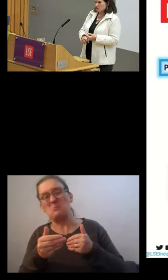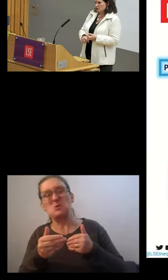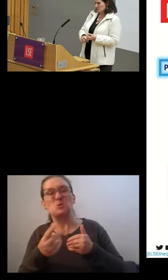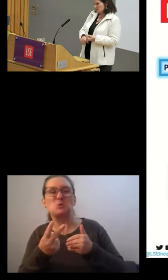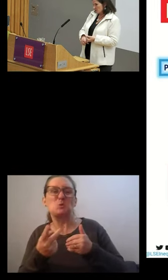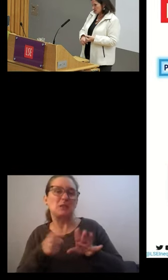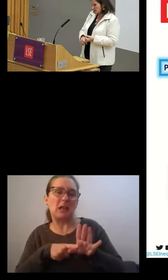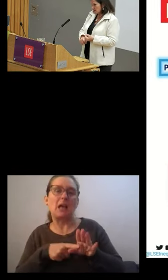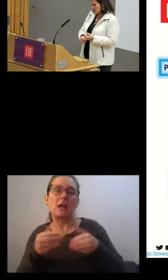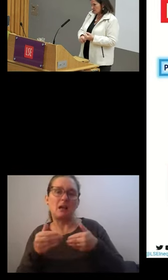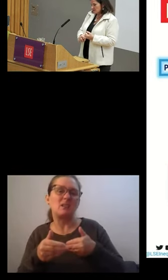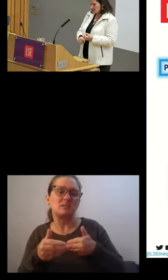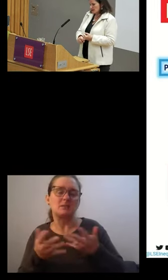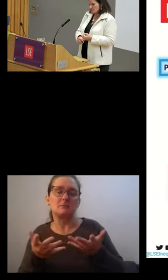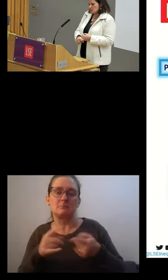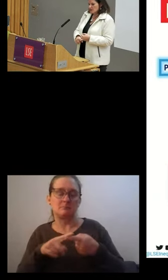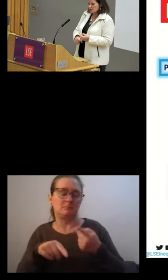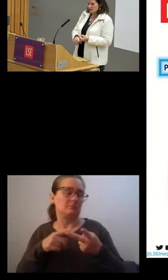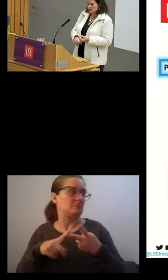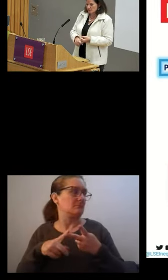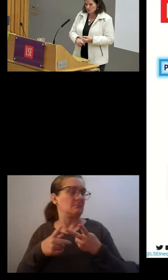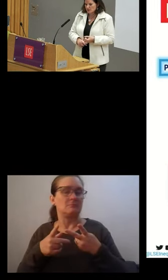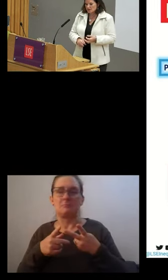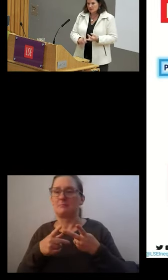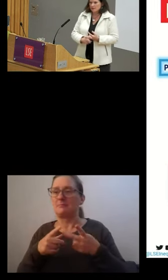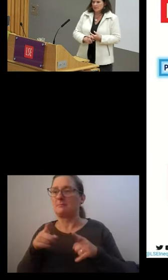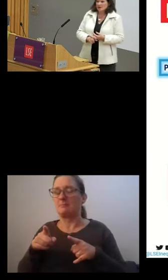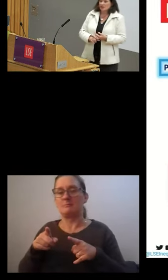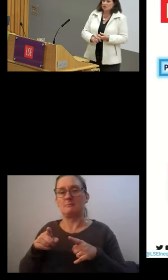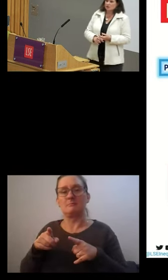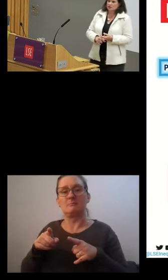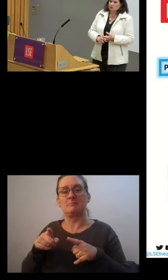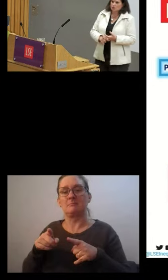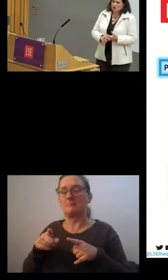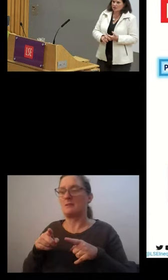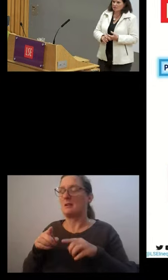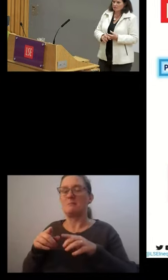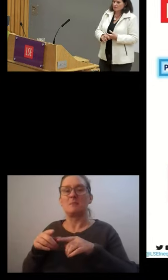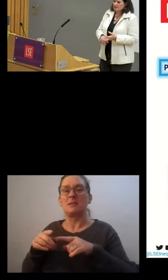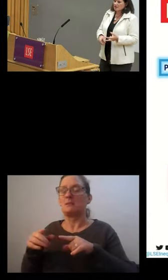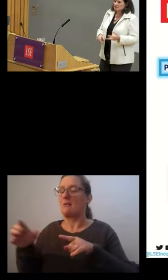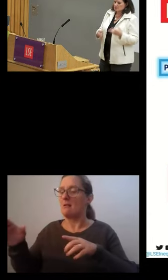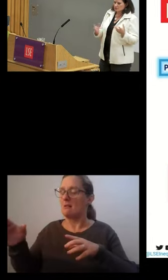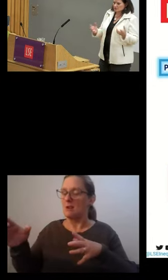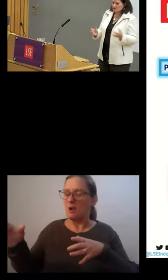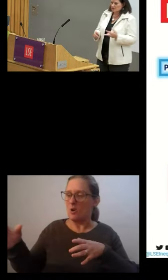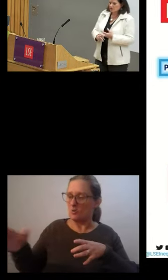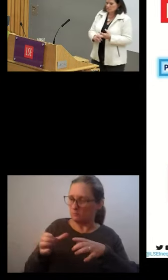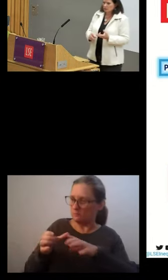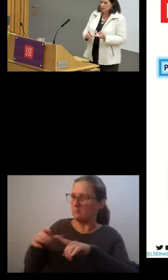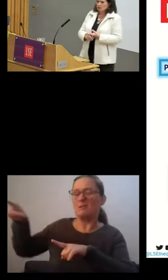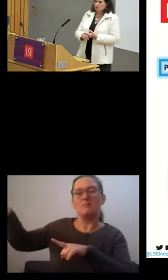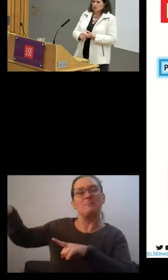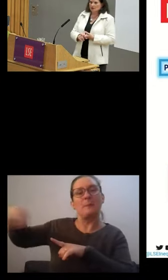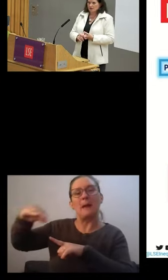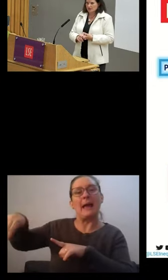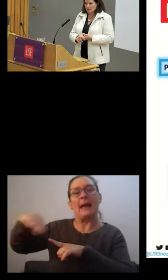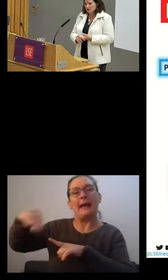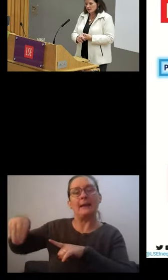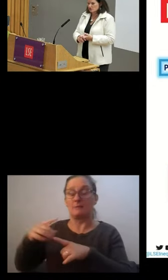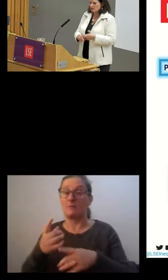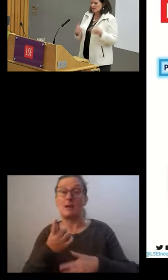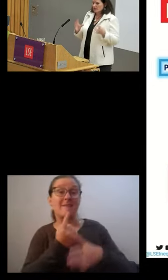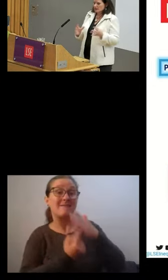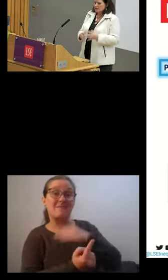Anybody who is subcontracted, so the salary is paid by a third party. Anybody who's working freelance but is essentially employed or working